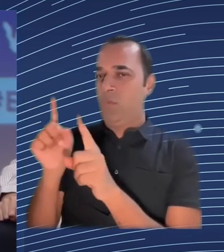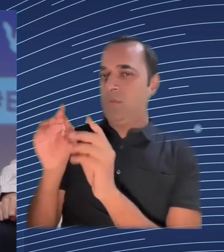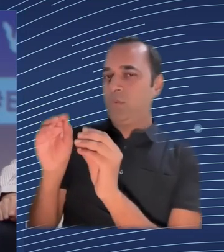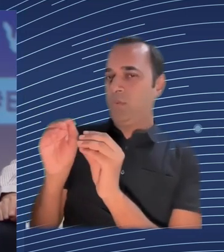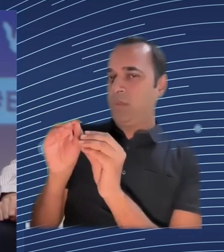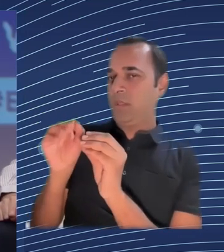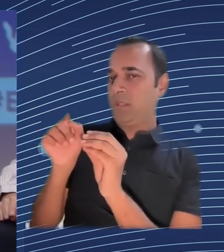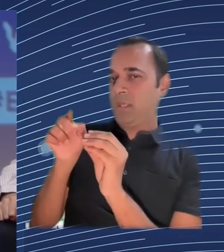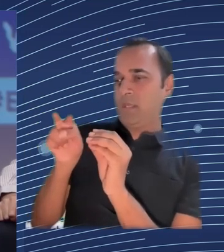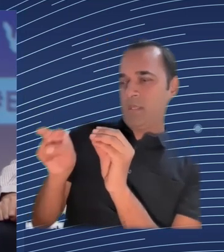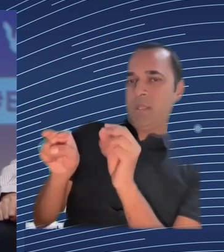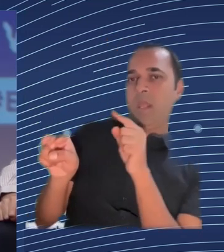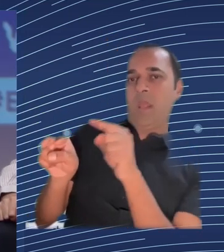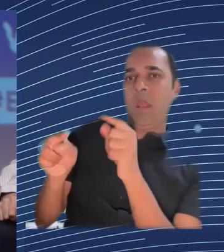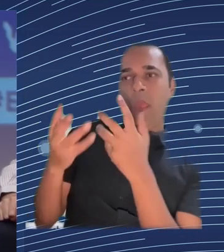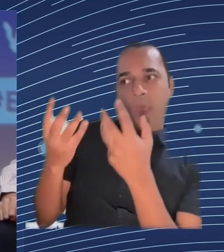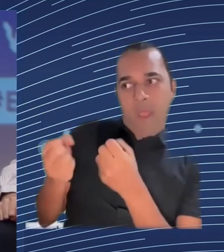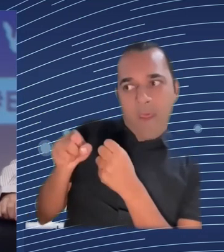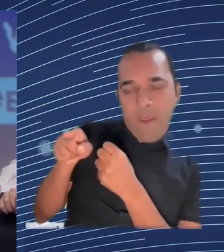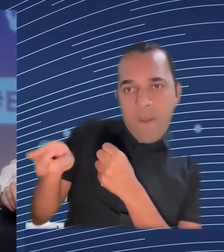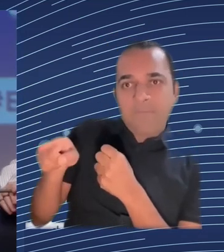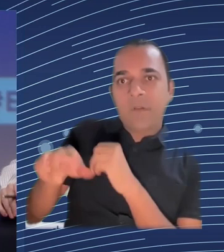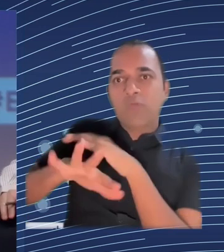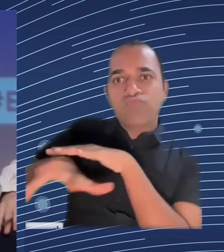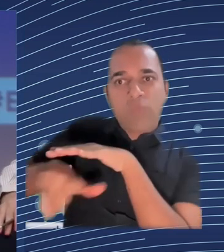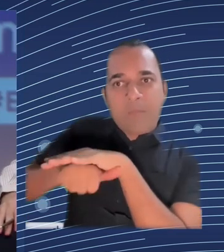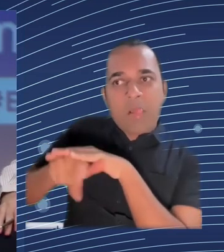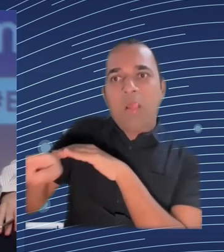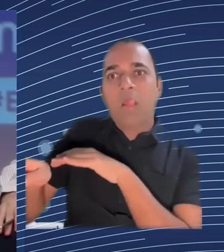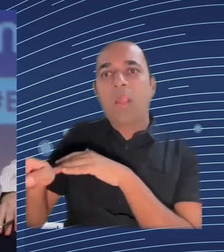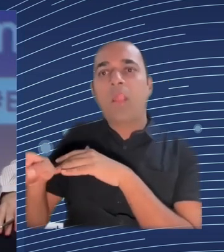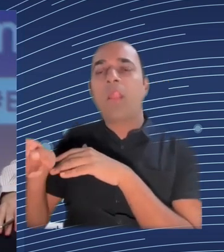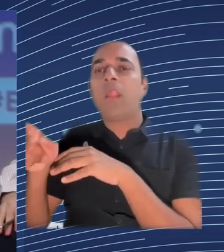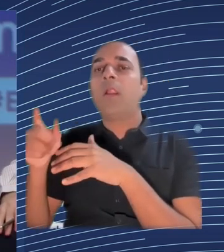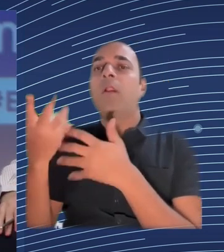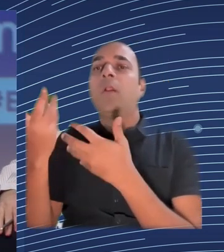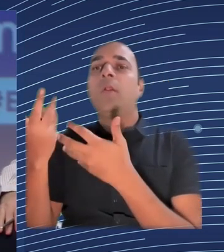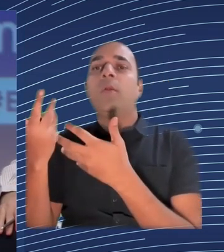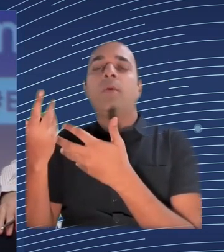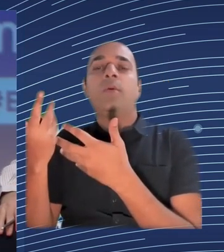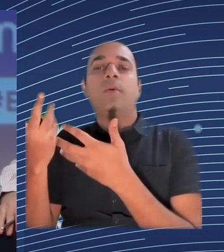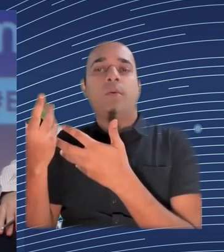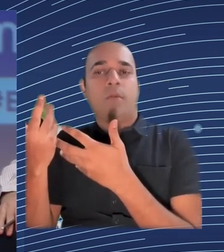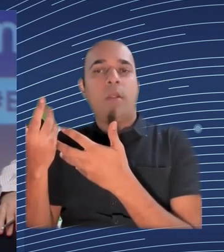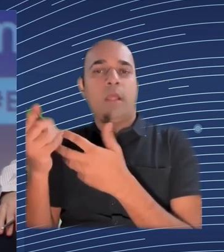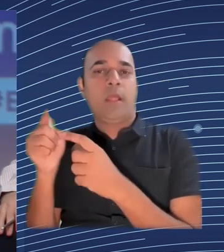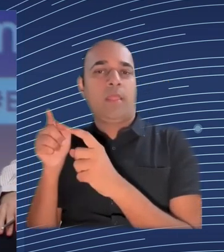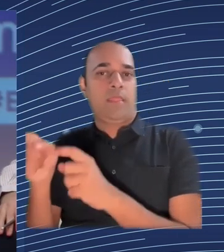video surveillance or locating employees clear conditions